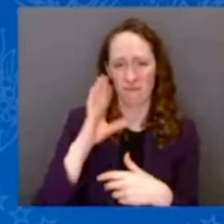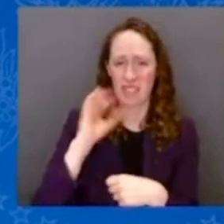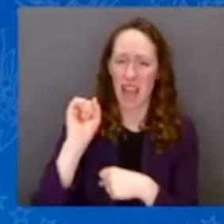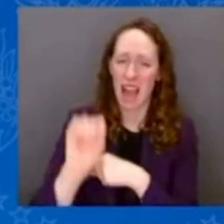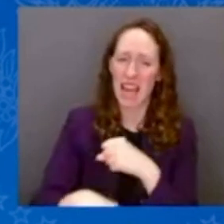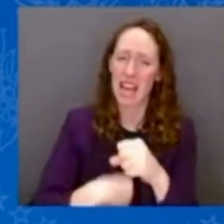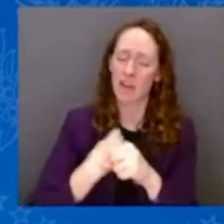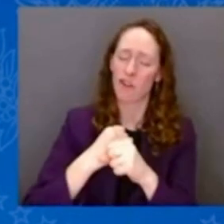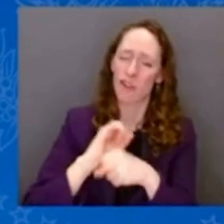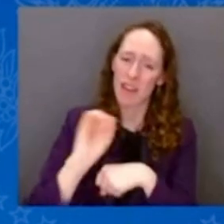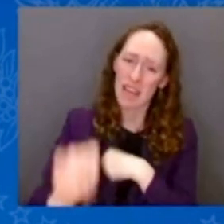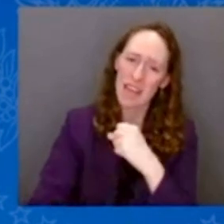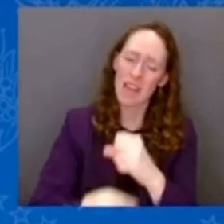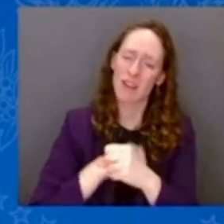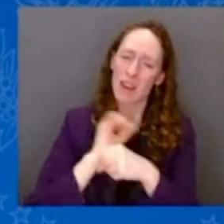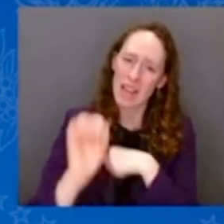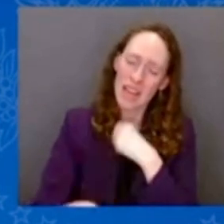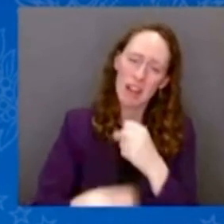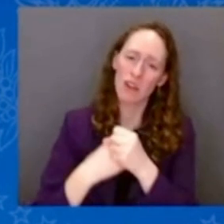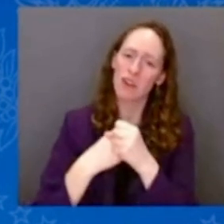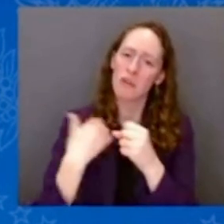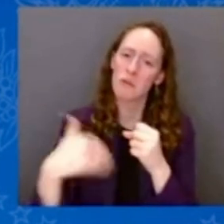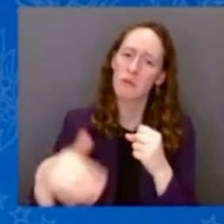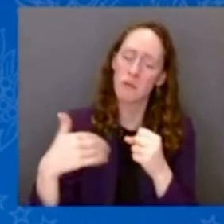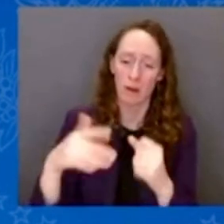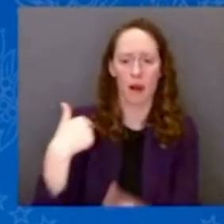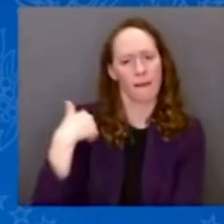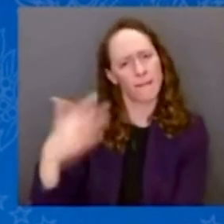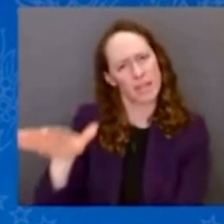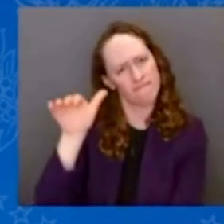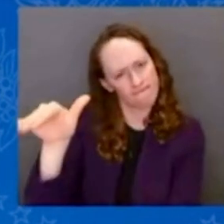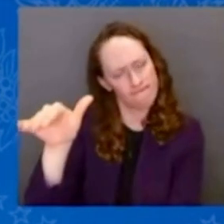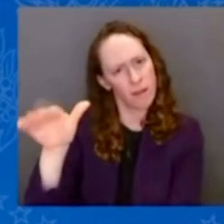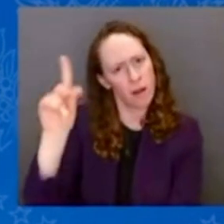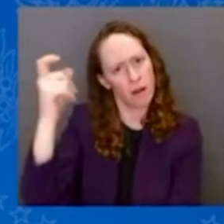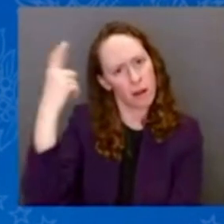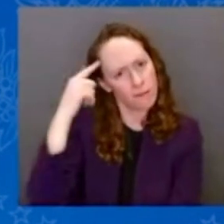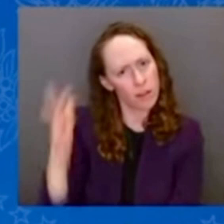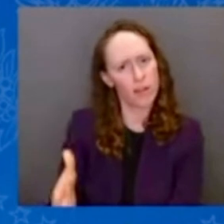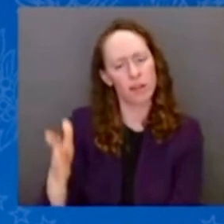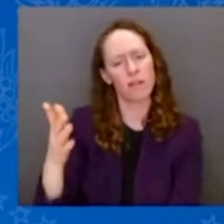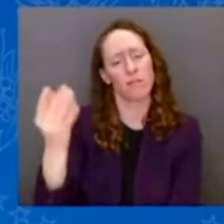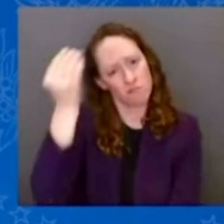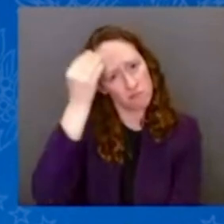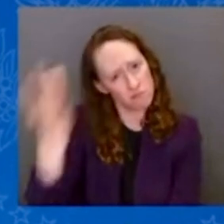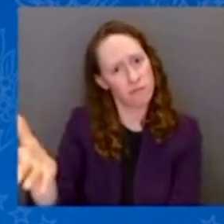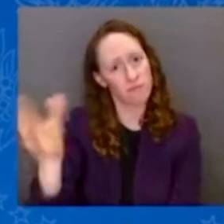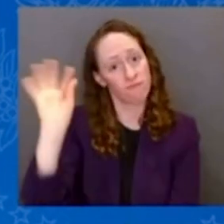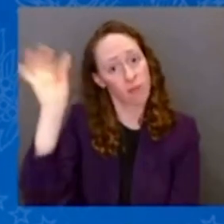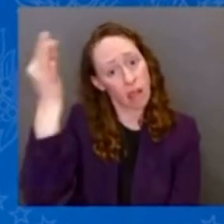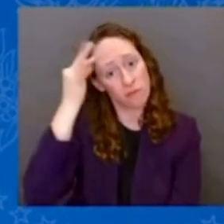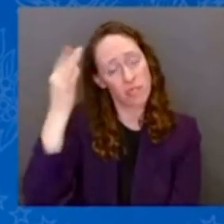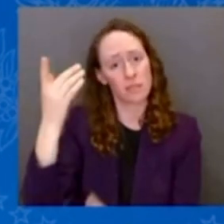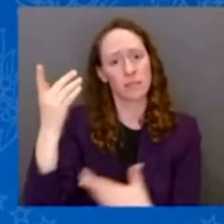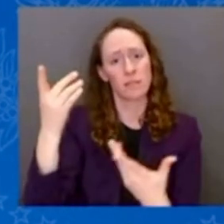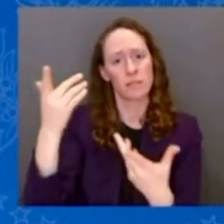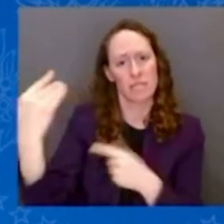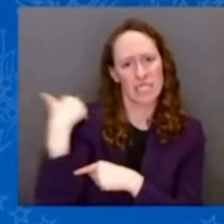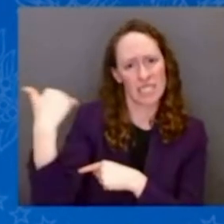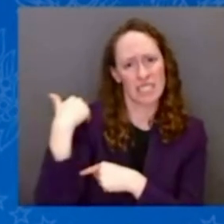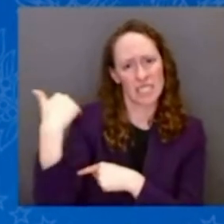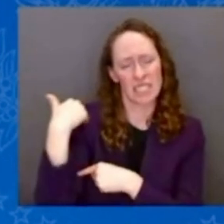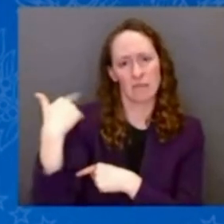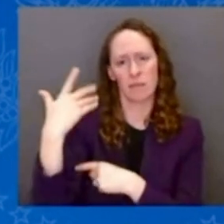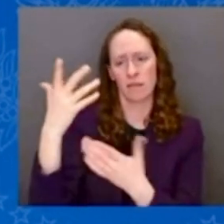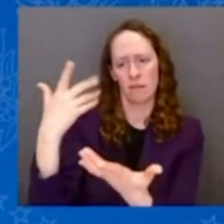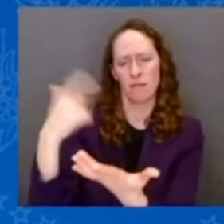he needed most was a federal disaster declaration so that the earliest hours of Sunday morning, I signed that expedited major